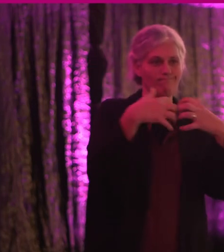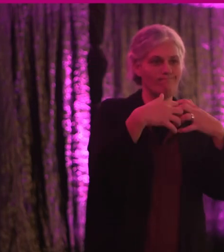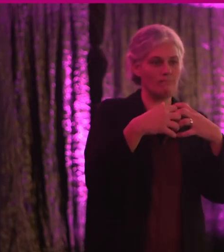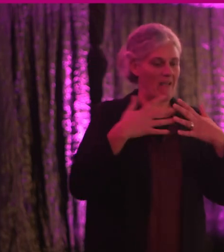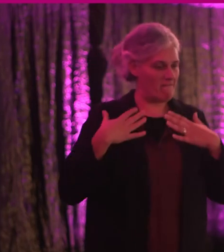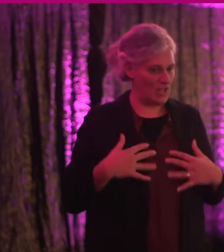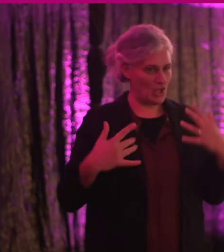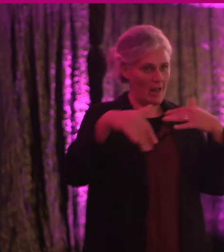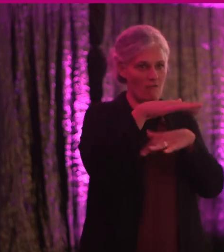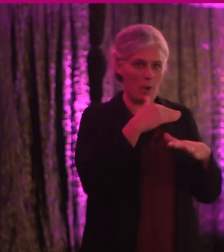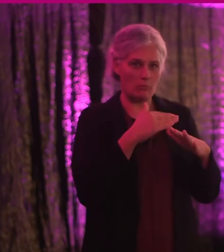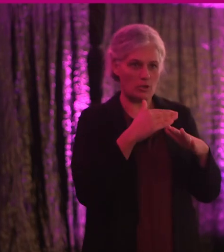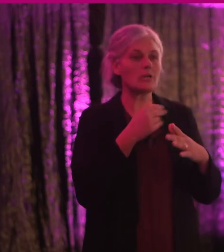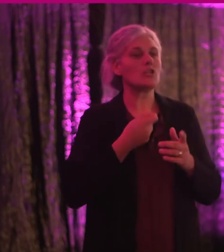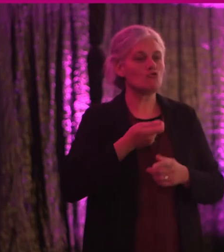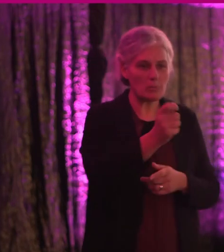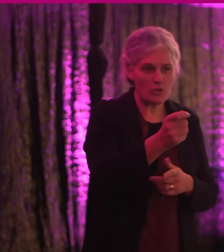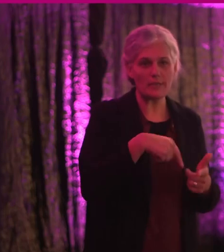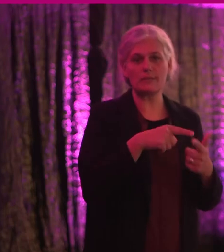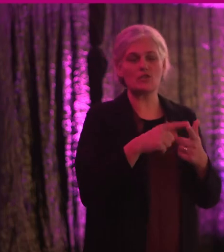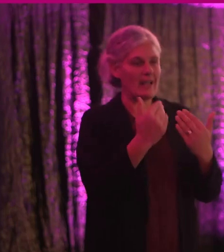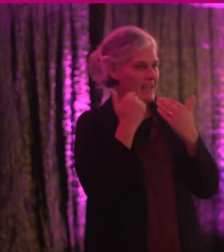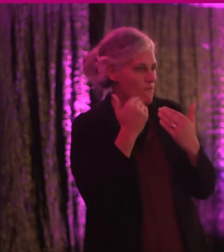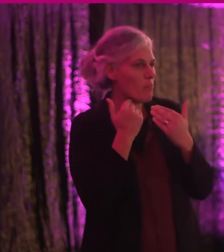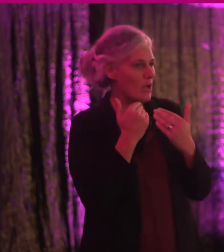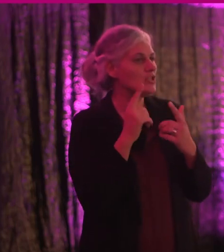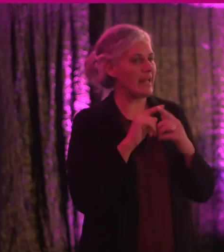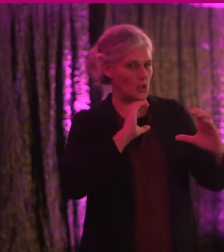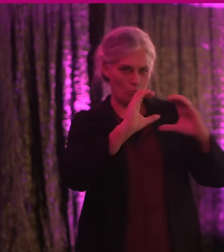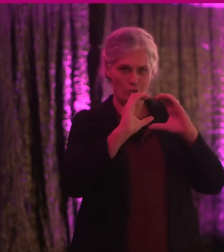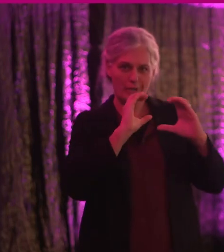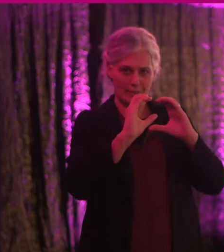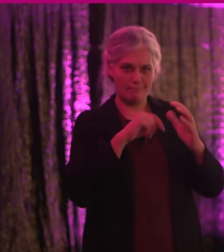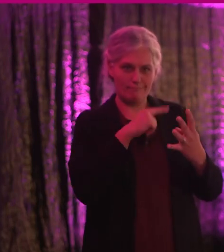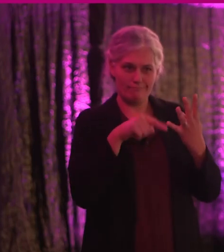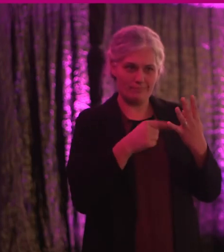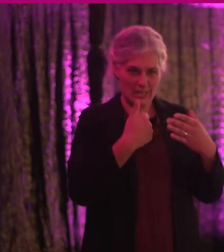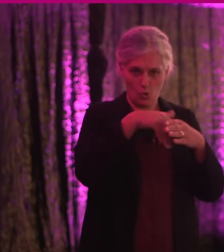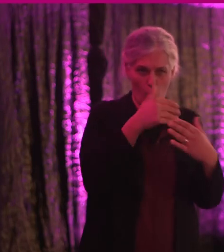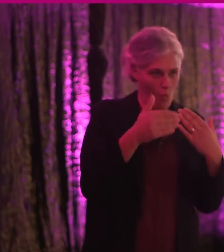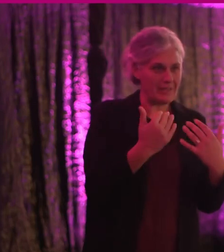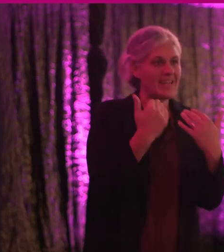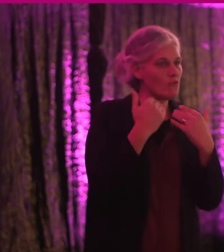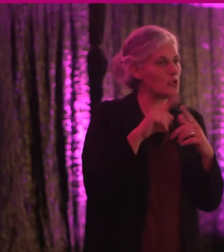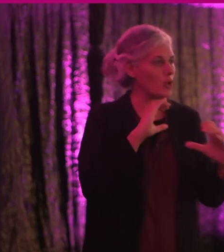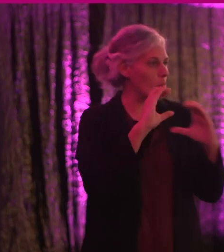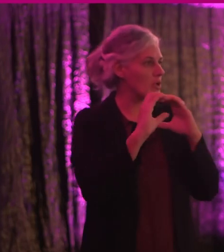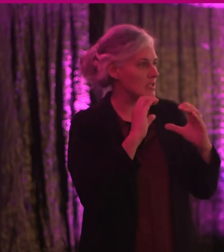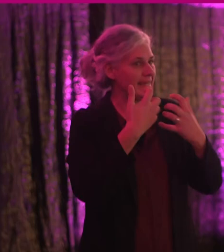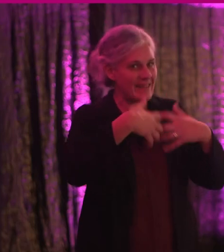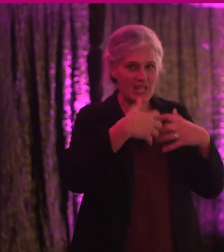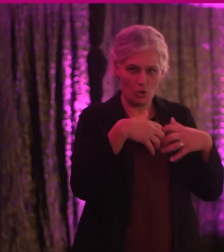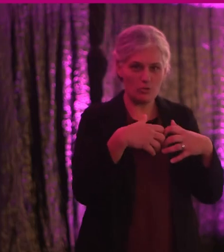physical environment, to transportation, to information and communications, including information and communications